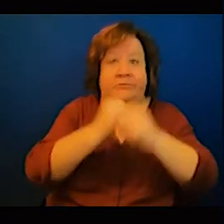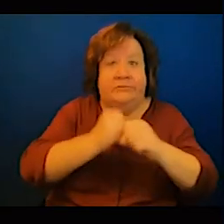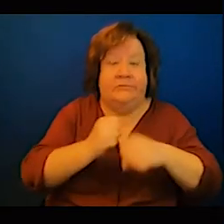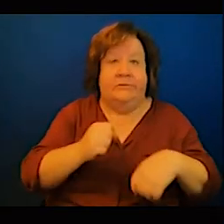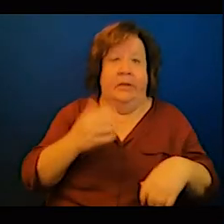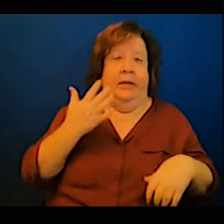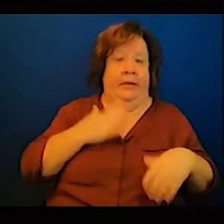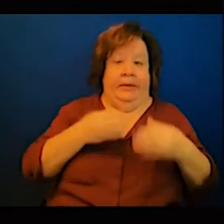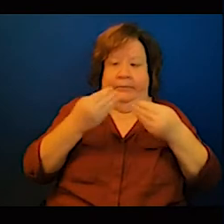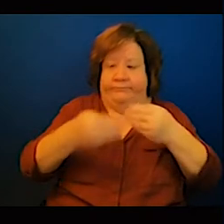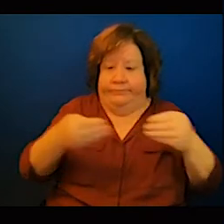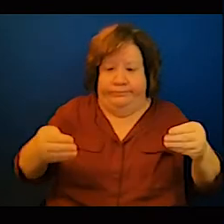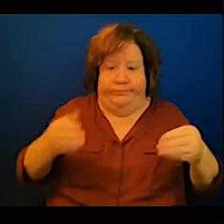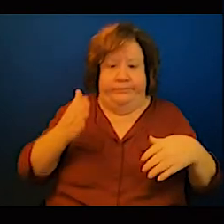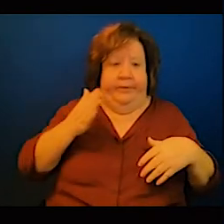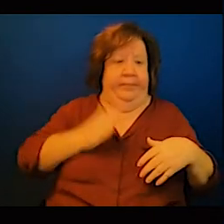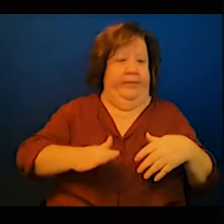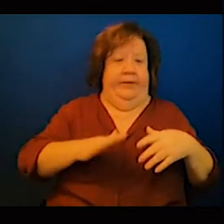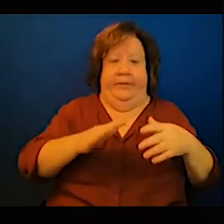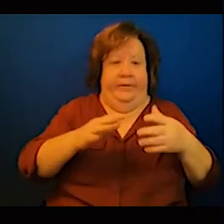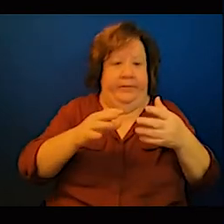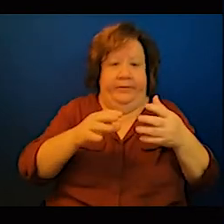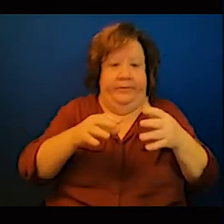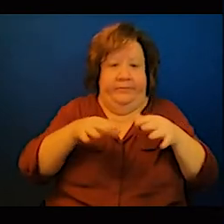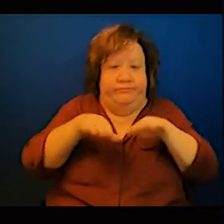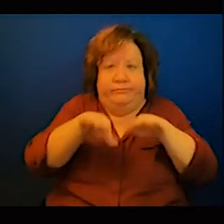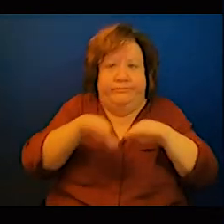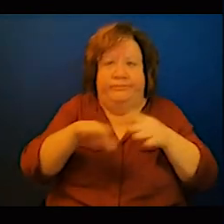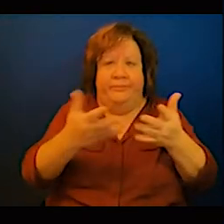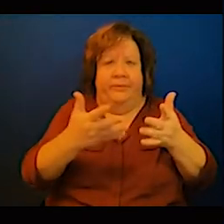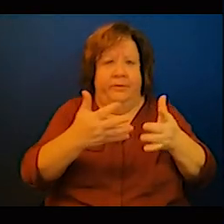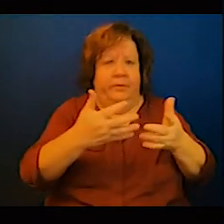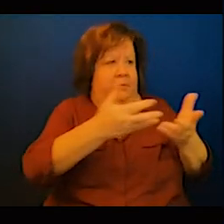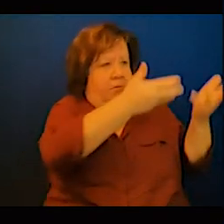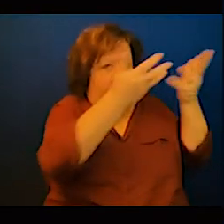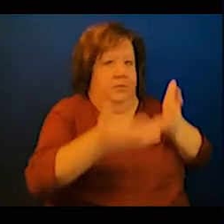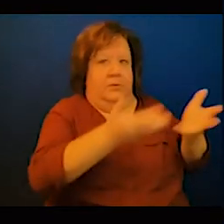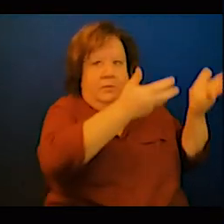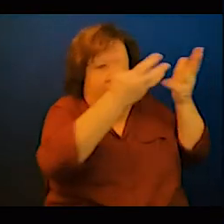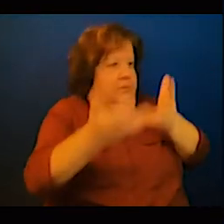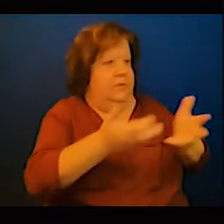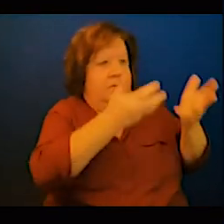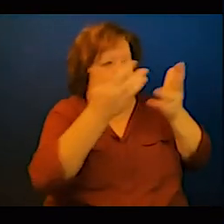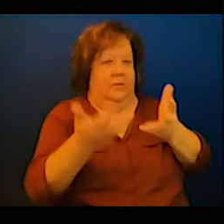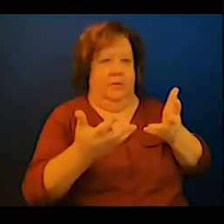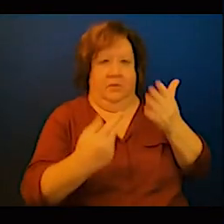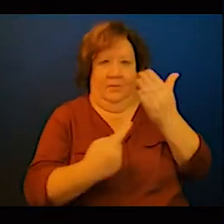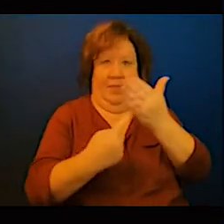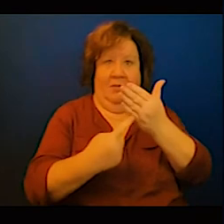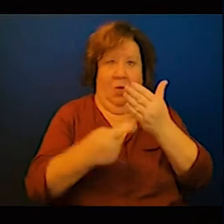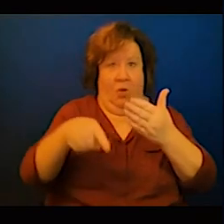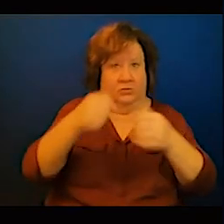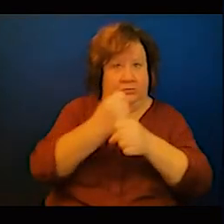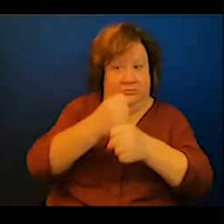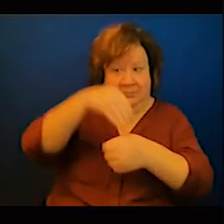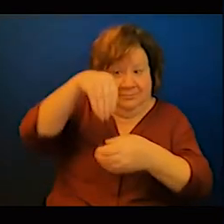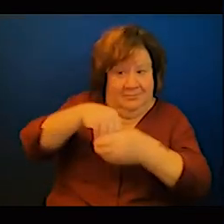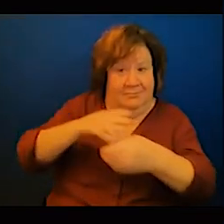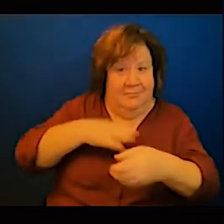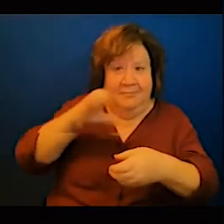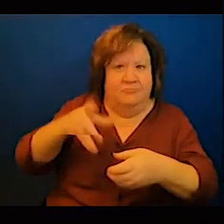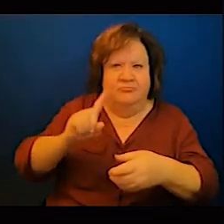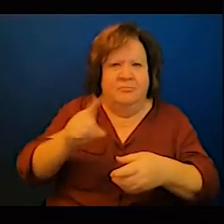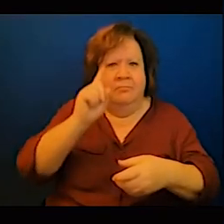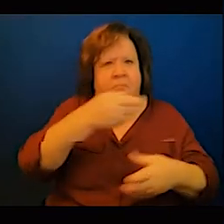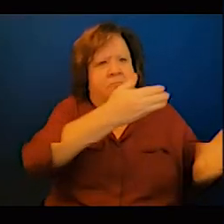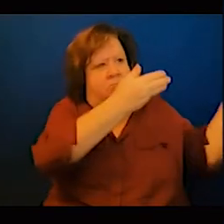to move around more than 30% of local content or national content to use the right word national content because inside the